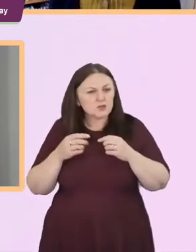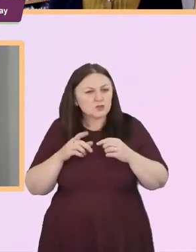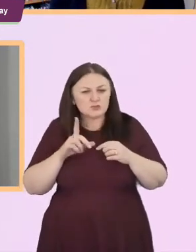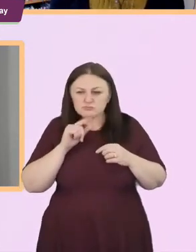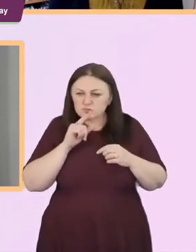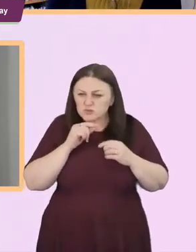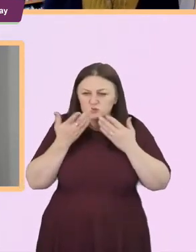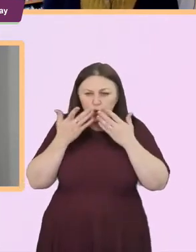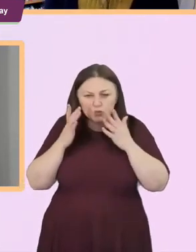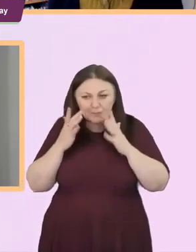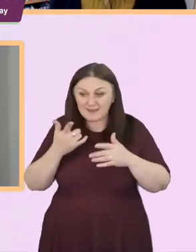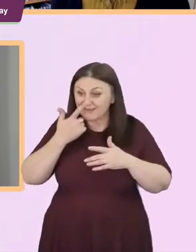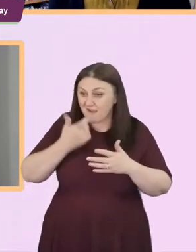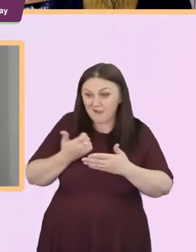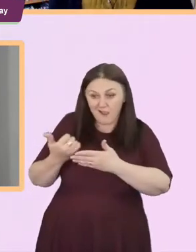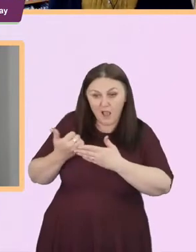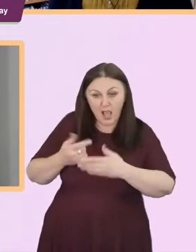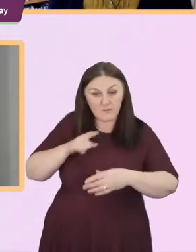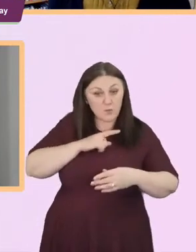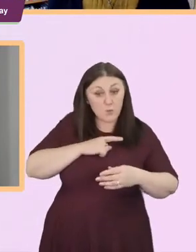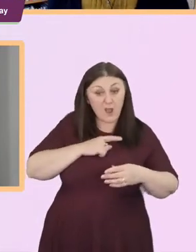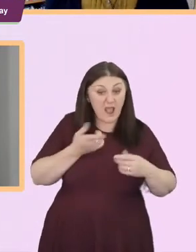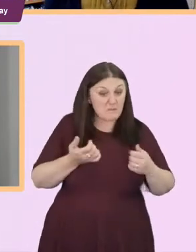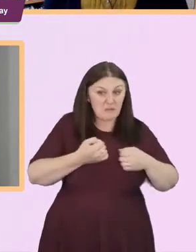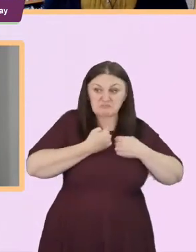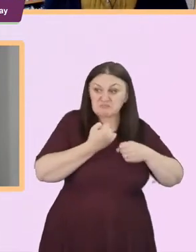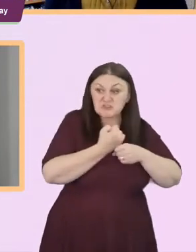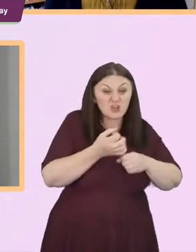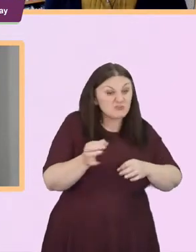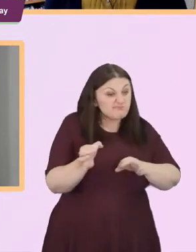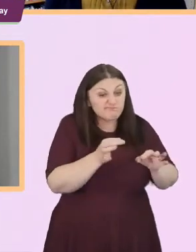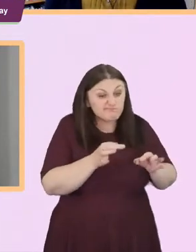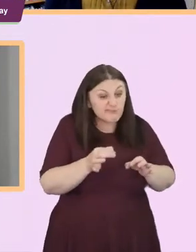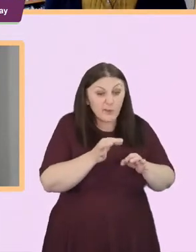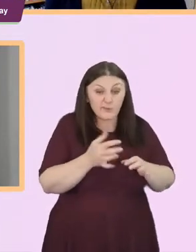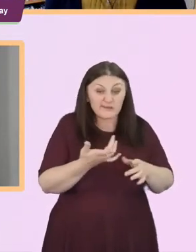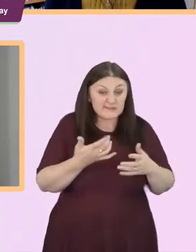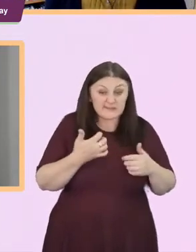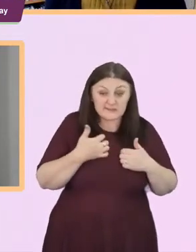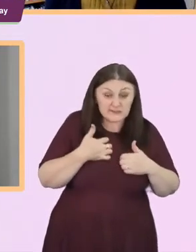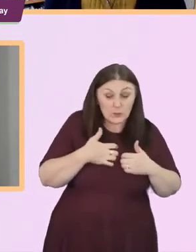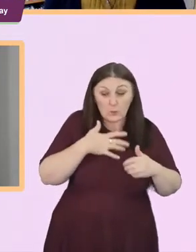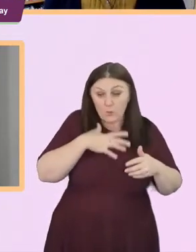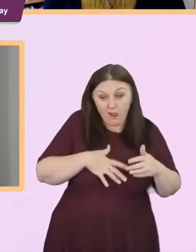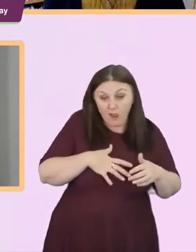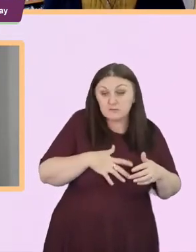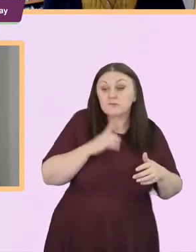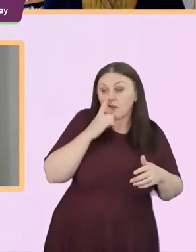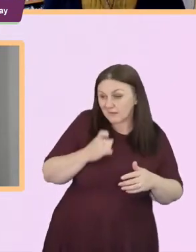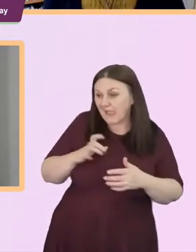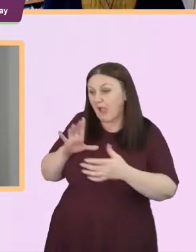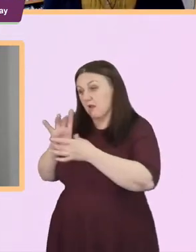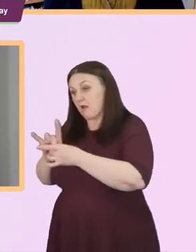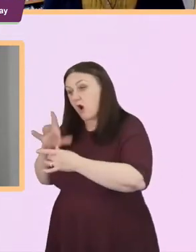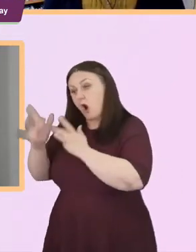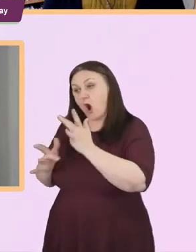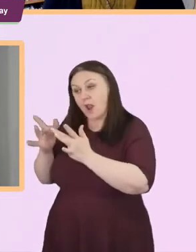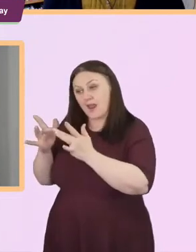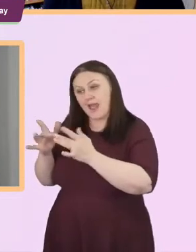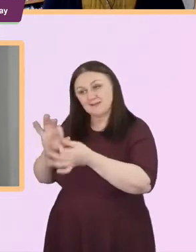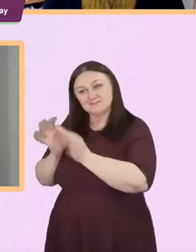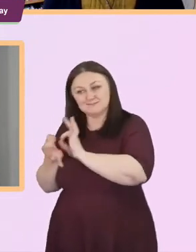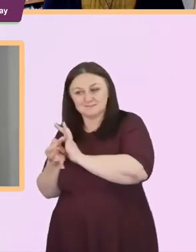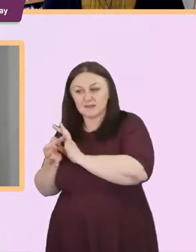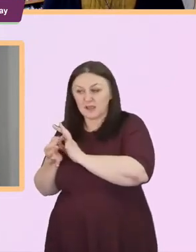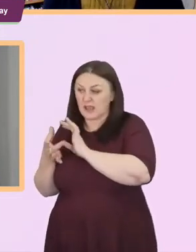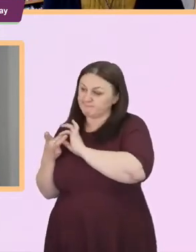of people online even if you haven't got people in your church that want to go on the journey with you there's ways to do that to connect with people in